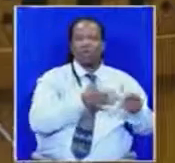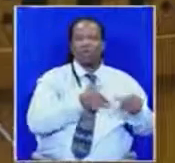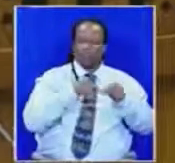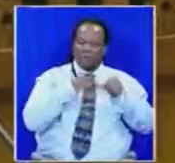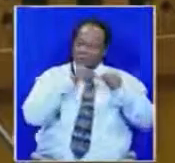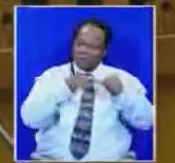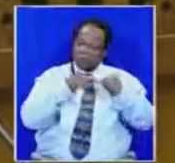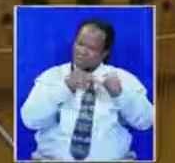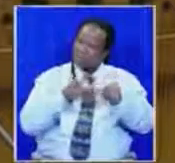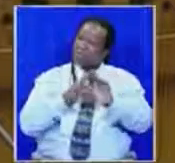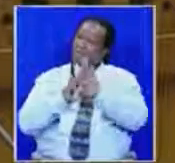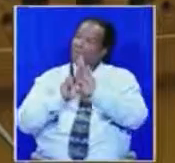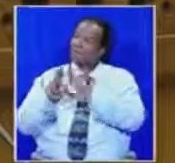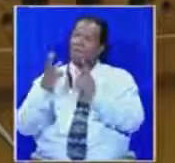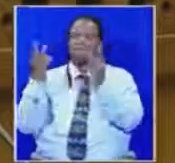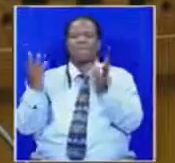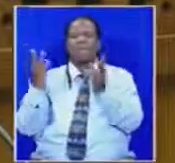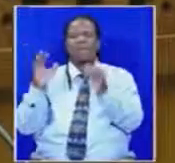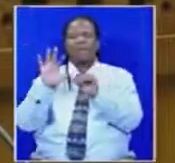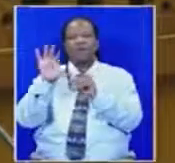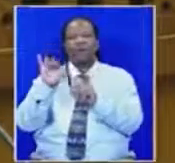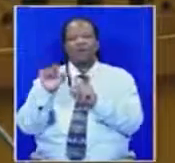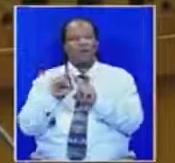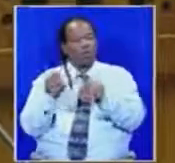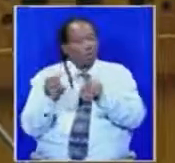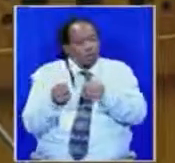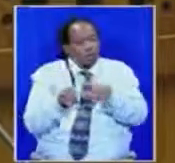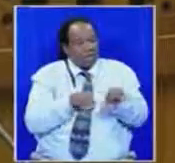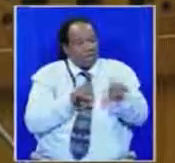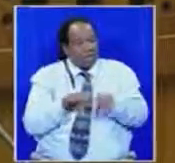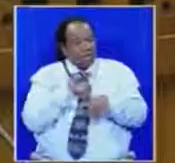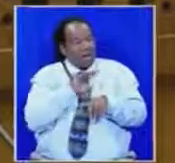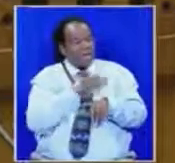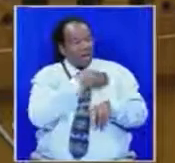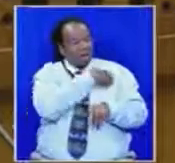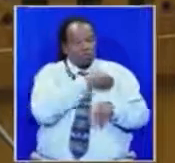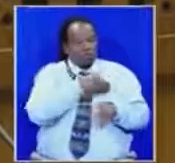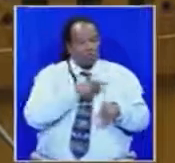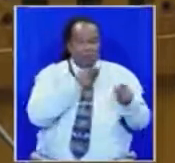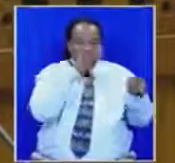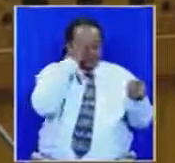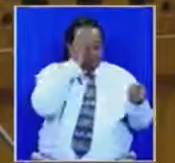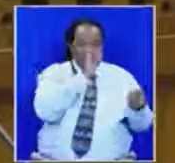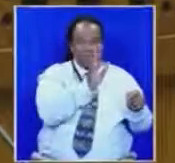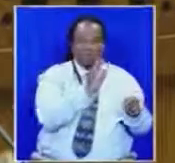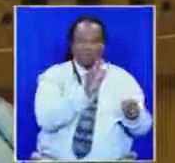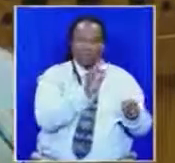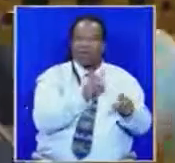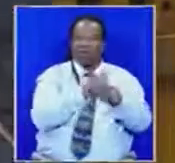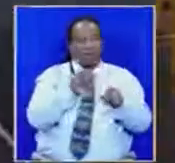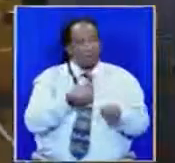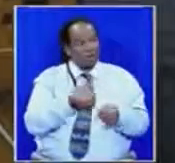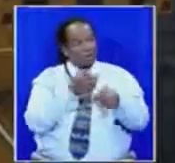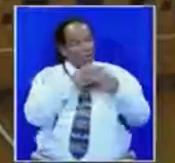behalf of the millions of South Africans who suffer under the Zuma administration, you want more, we're going to give you the door.